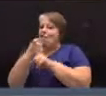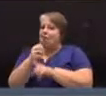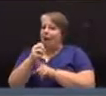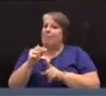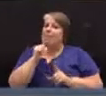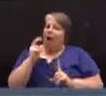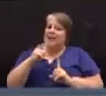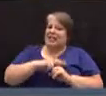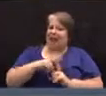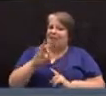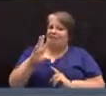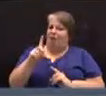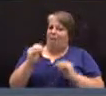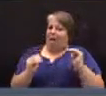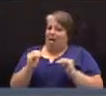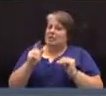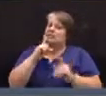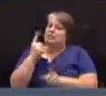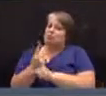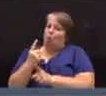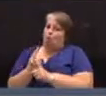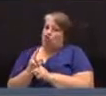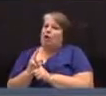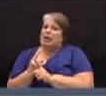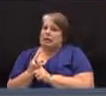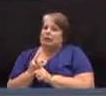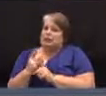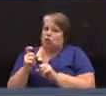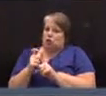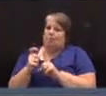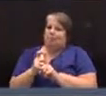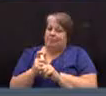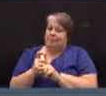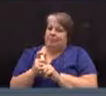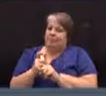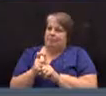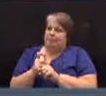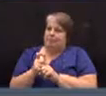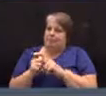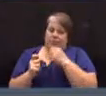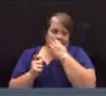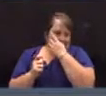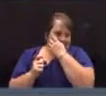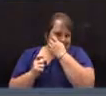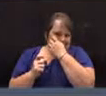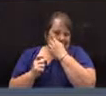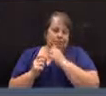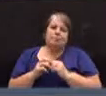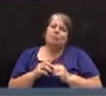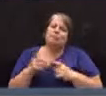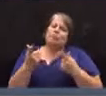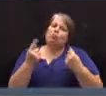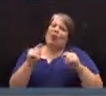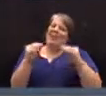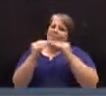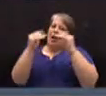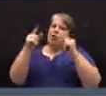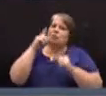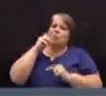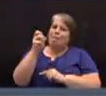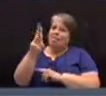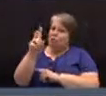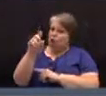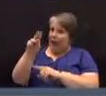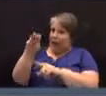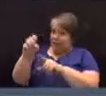legally more proper term. Okay. So we're trying to, in fairness to you, Mr. Dimes,